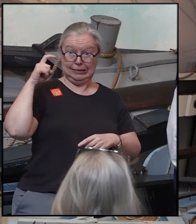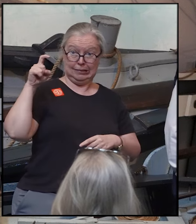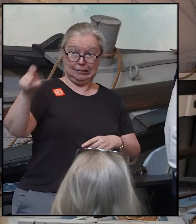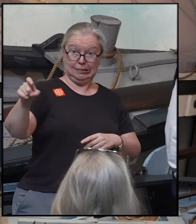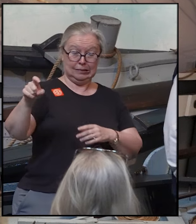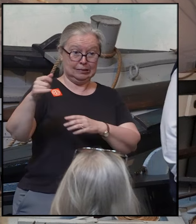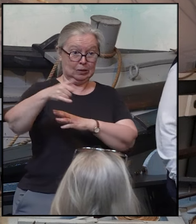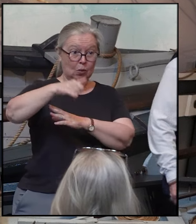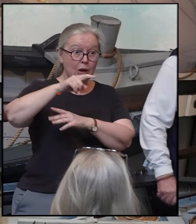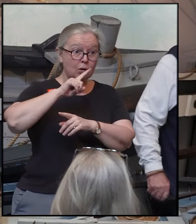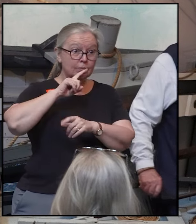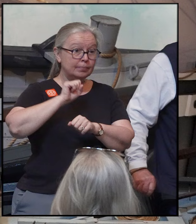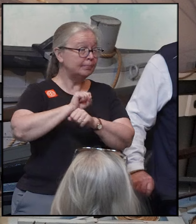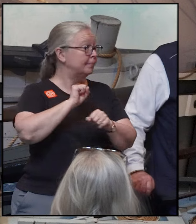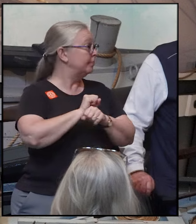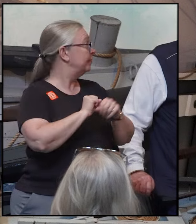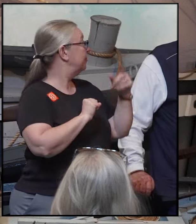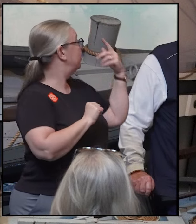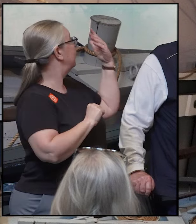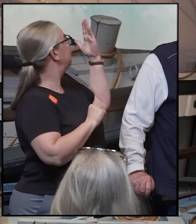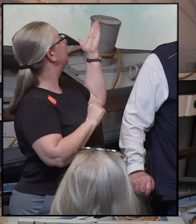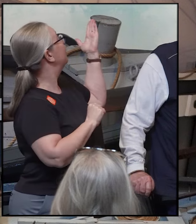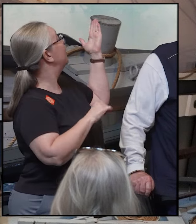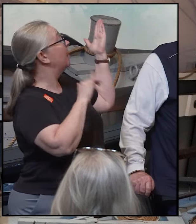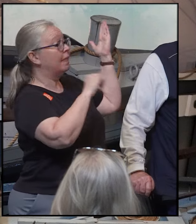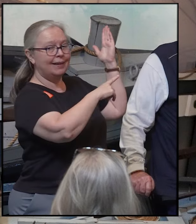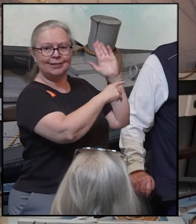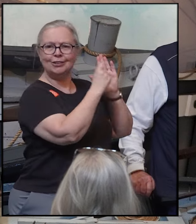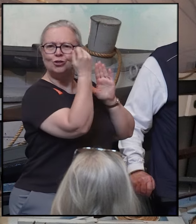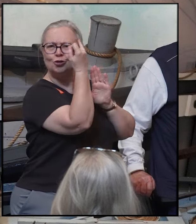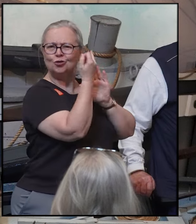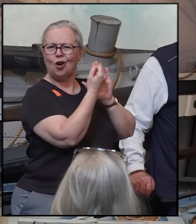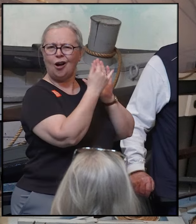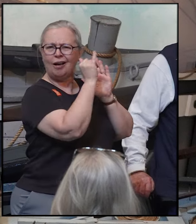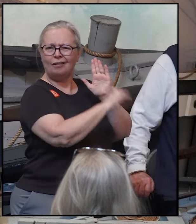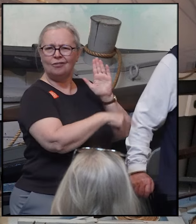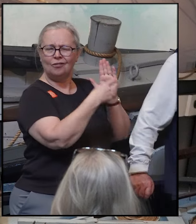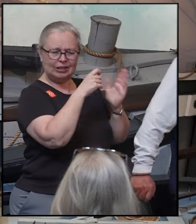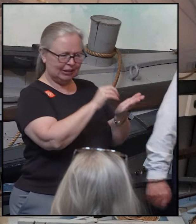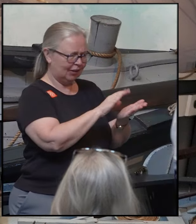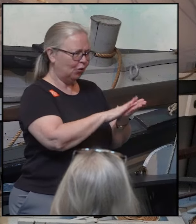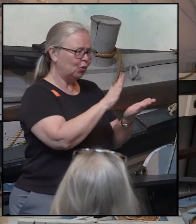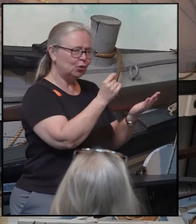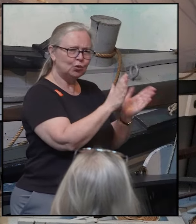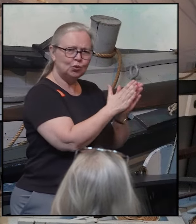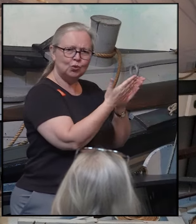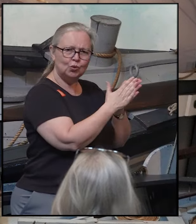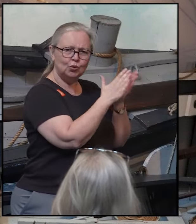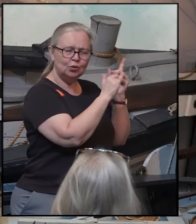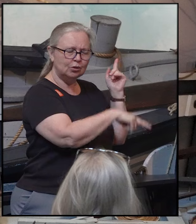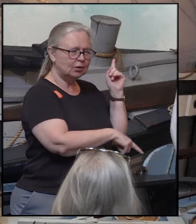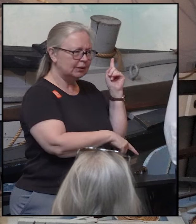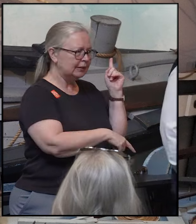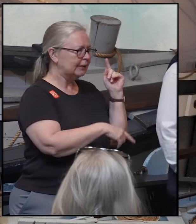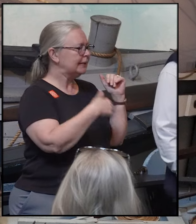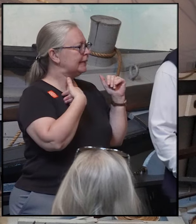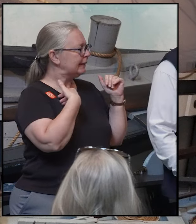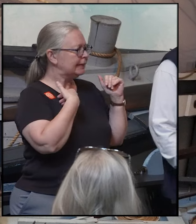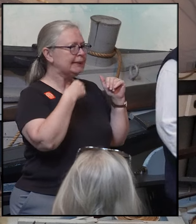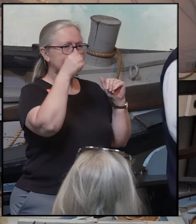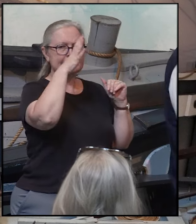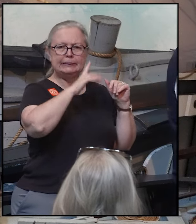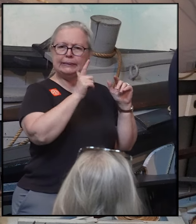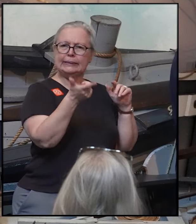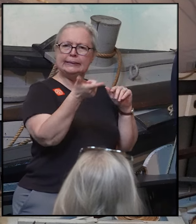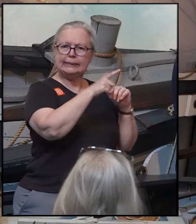Now, this is a drawing of Joseph's journal again of the ships leaving the harbor. Each man will take a